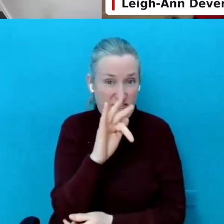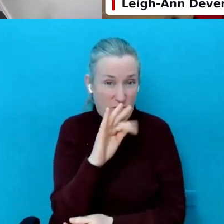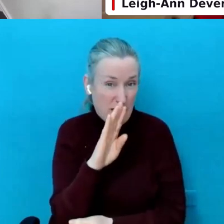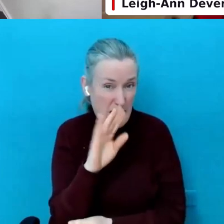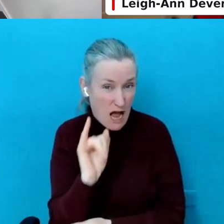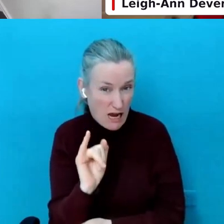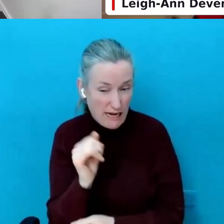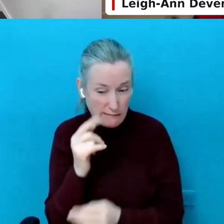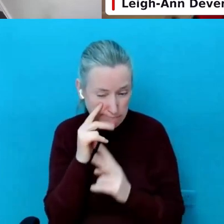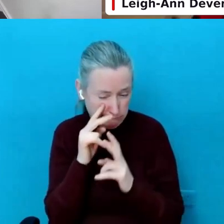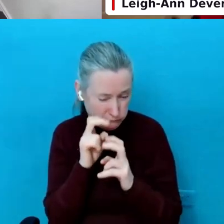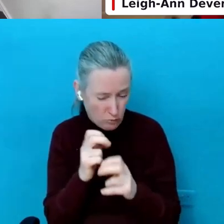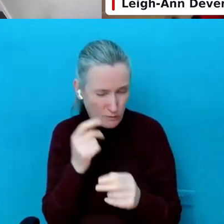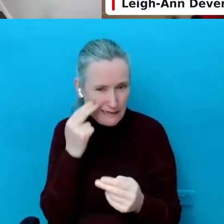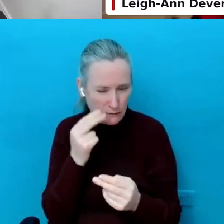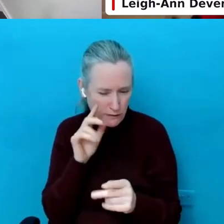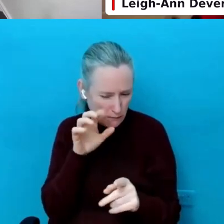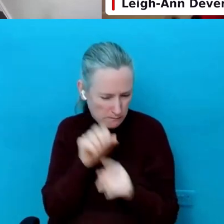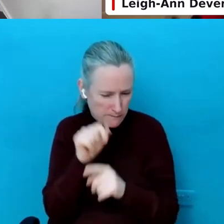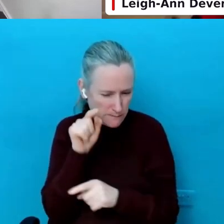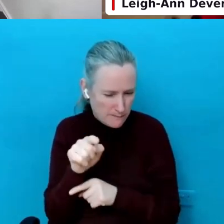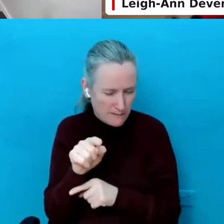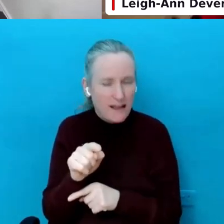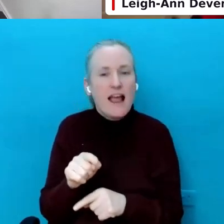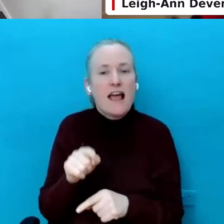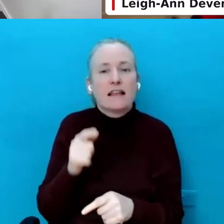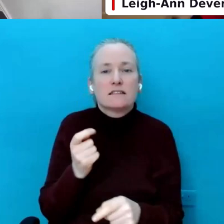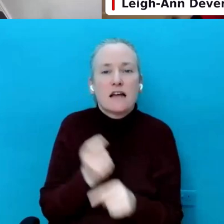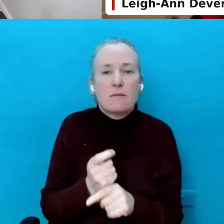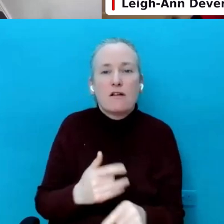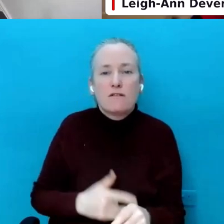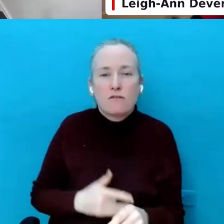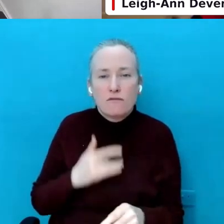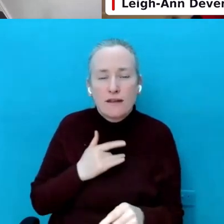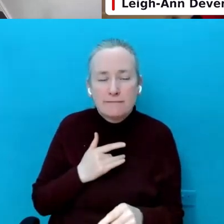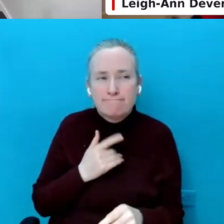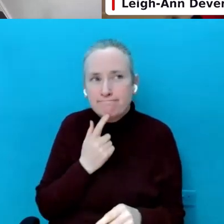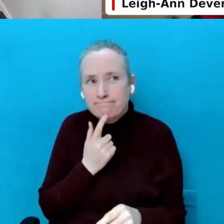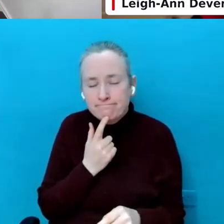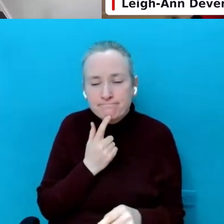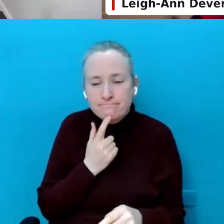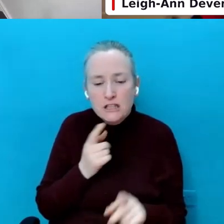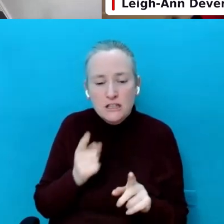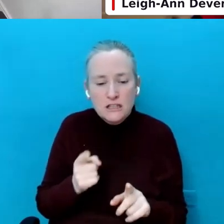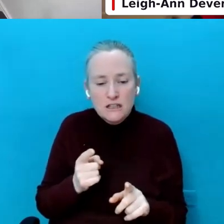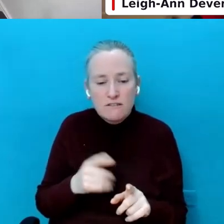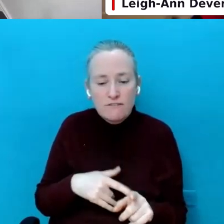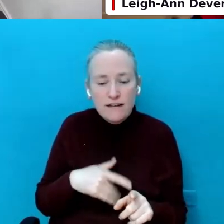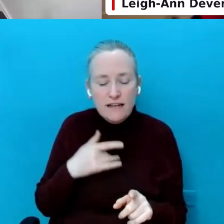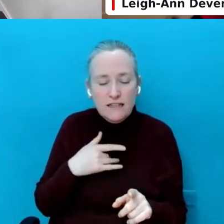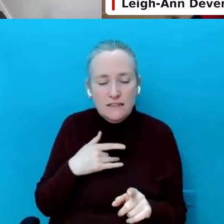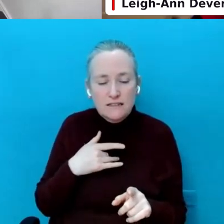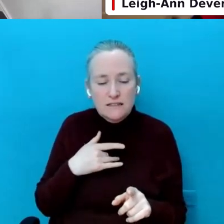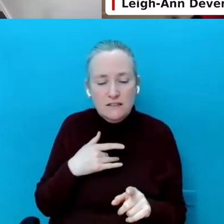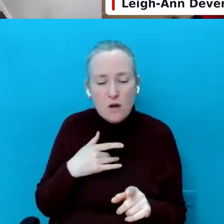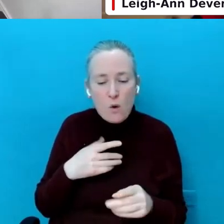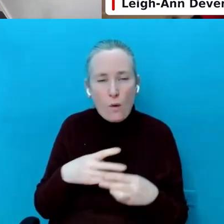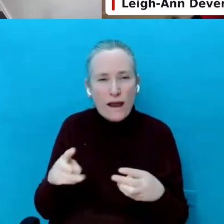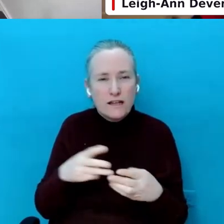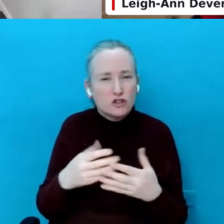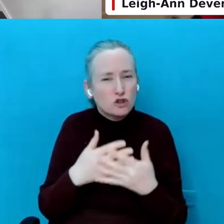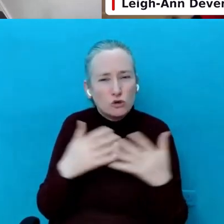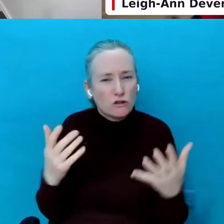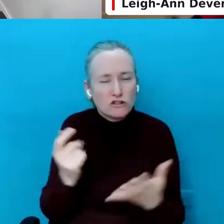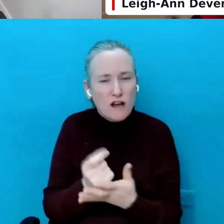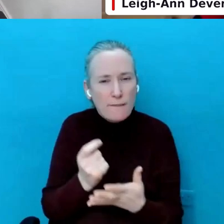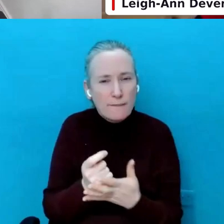I think this is this is time when if you feel when when is too much time? If you feel you're